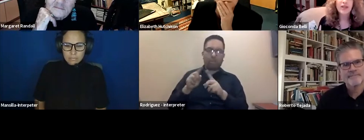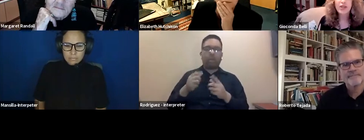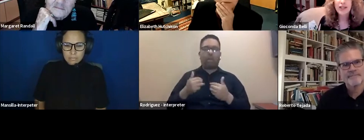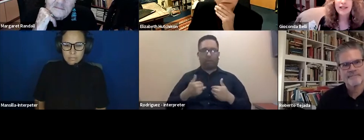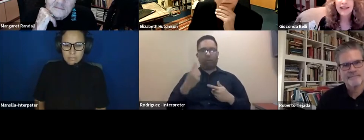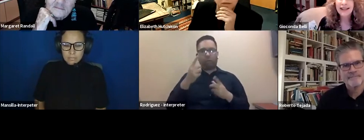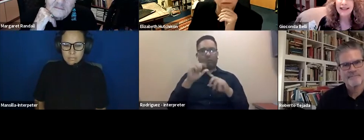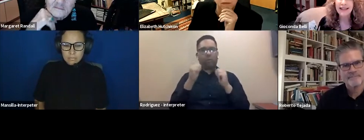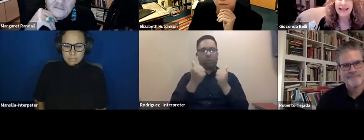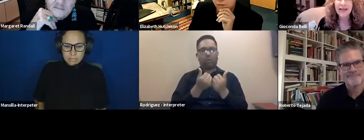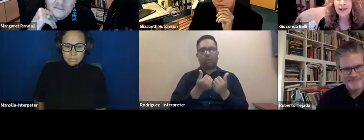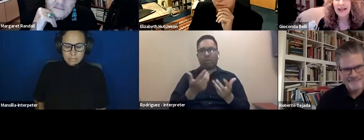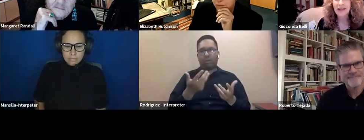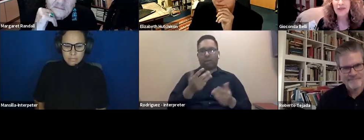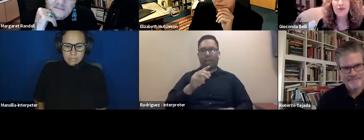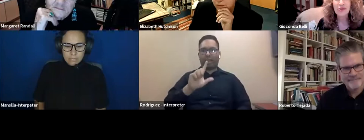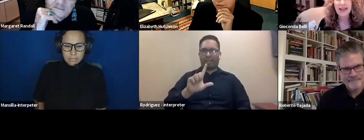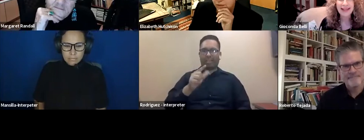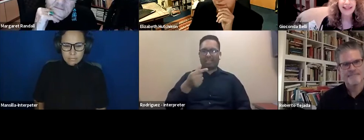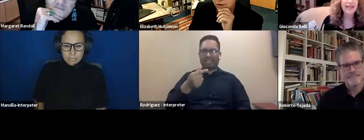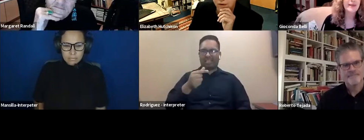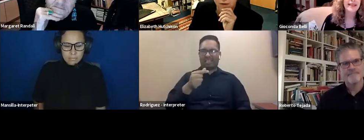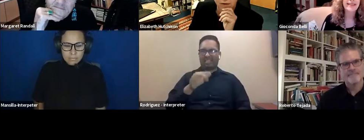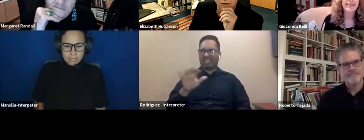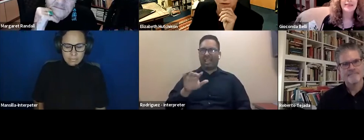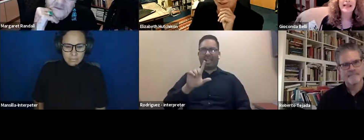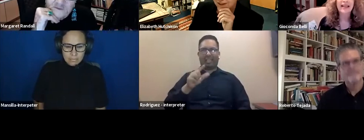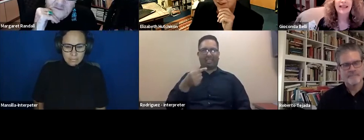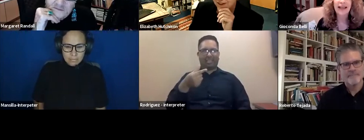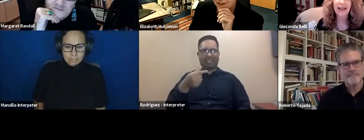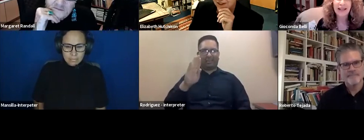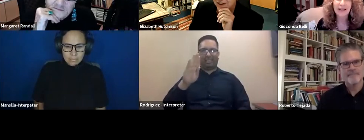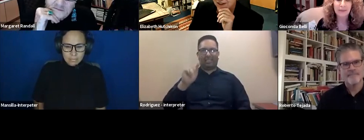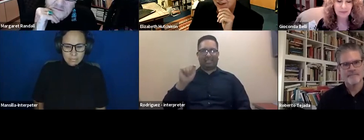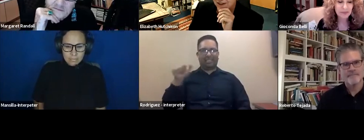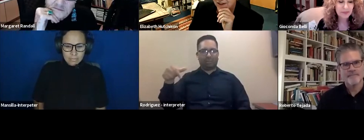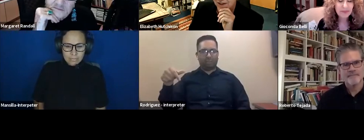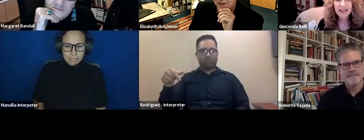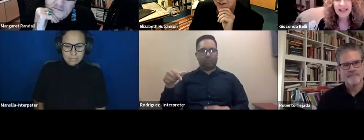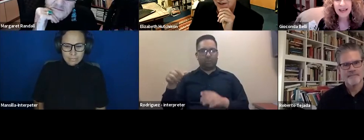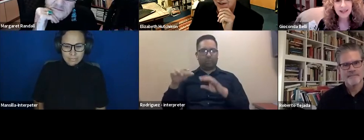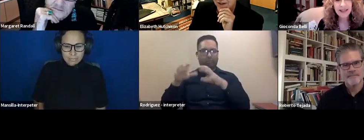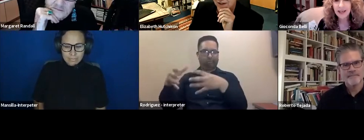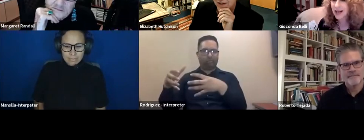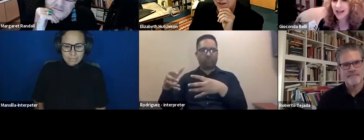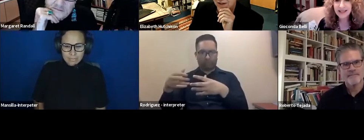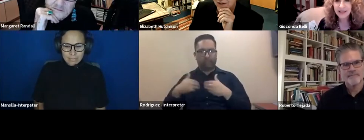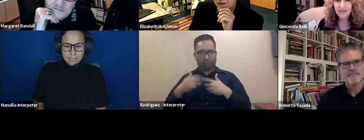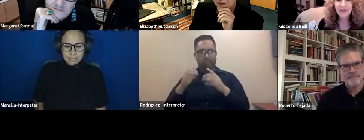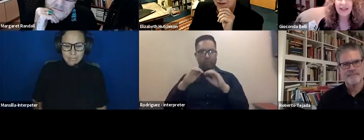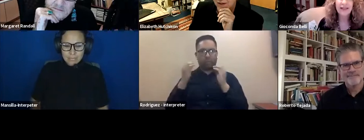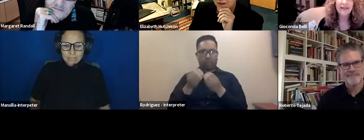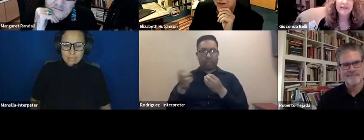LBGT, I don't know how to say it in English, but you know, and, and they are